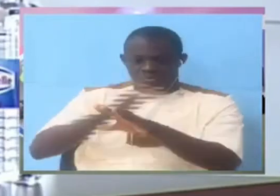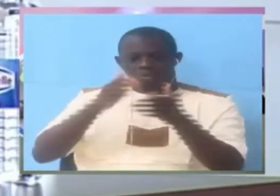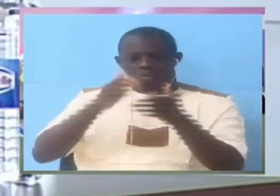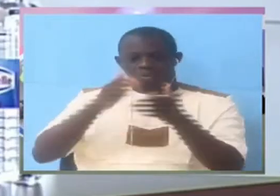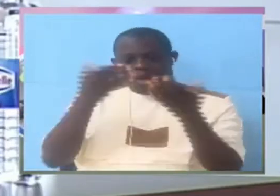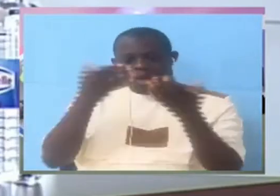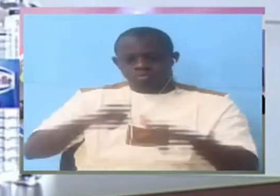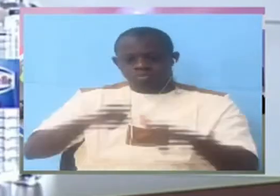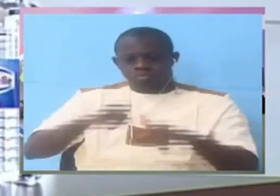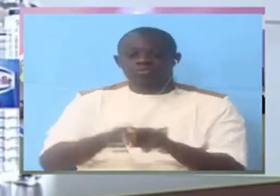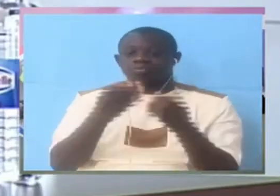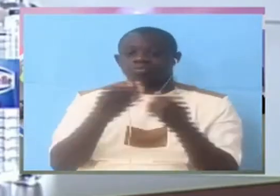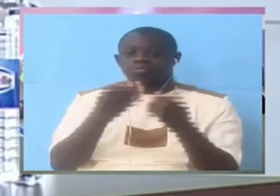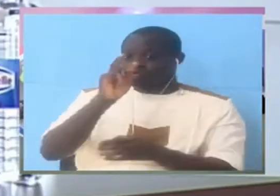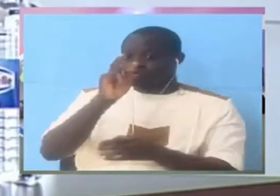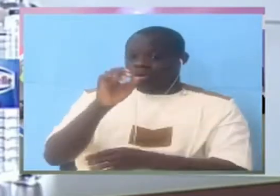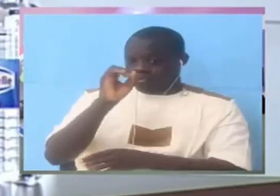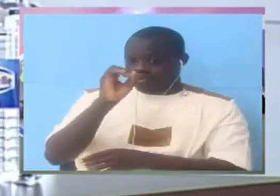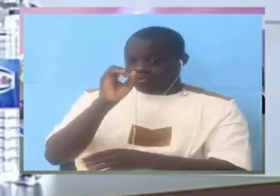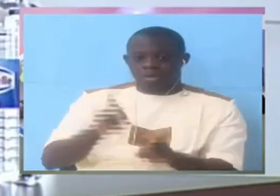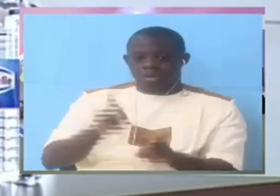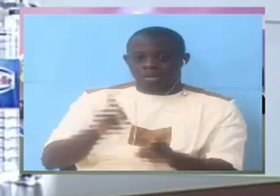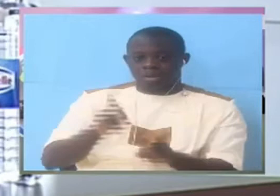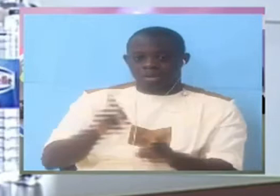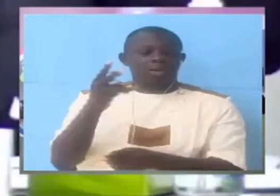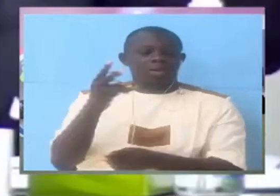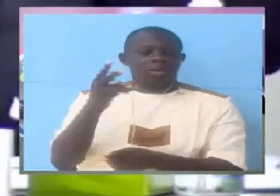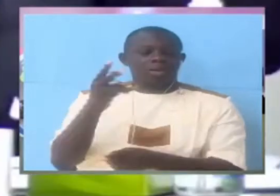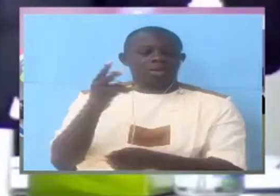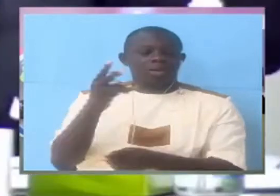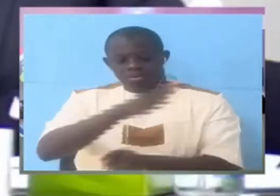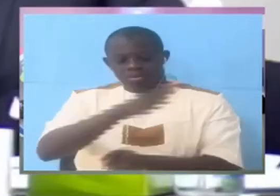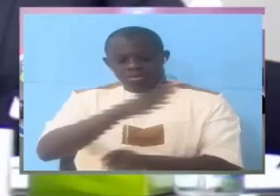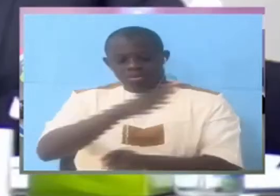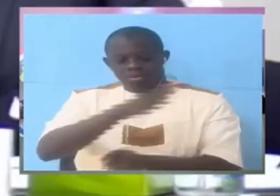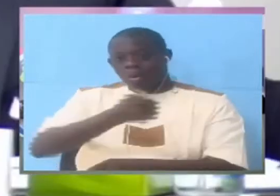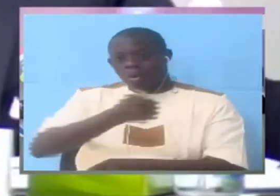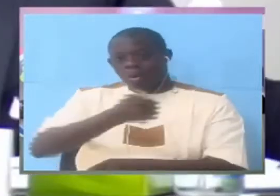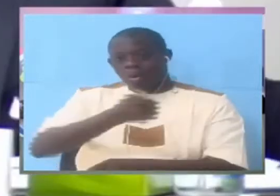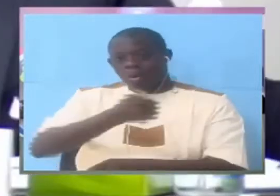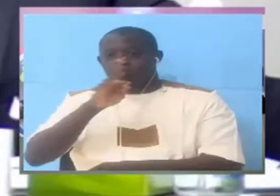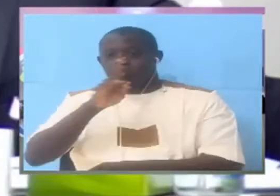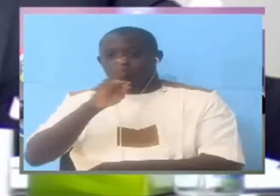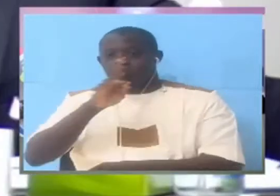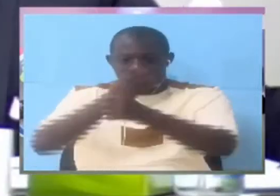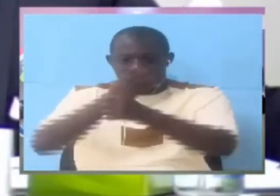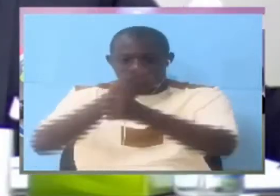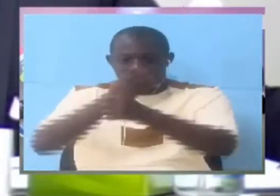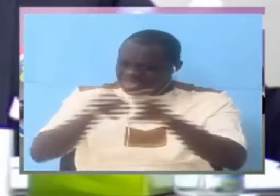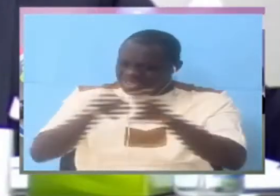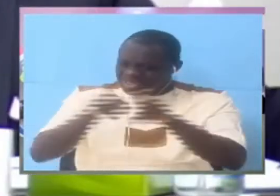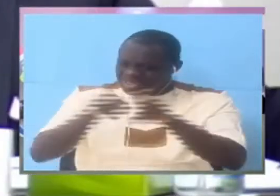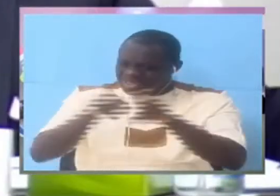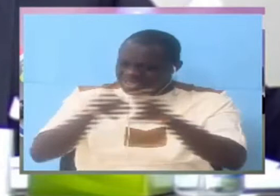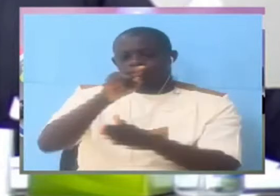ok let's see let's see whether you have treated the other people who were arrested just like you treated this person called